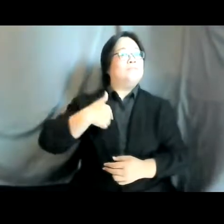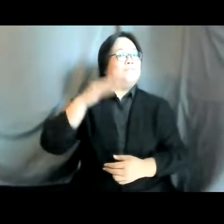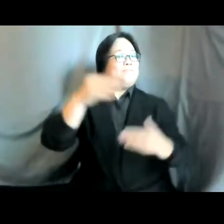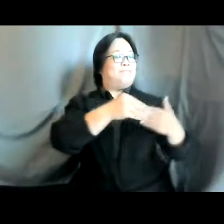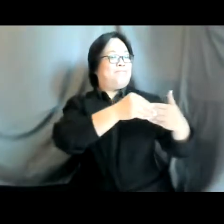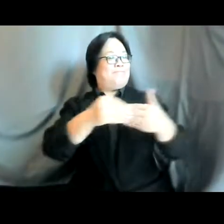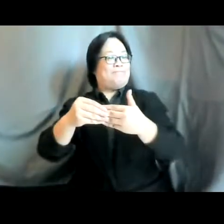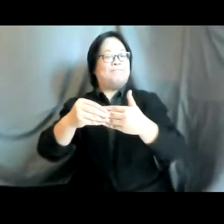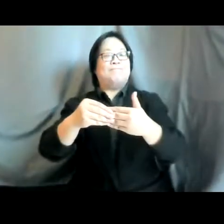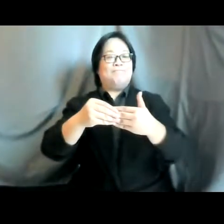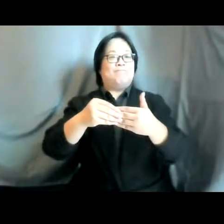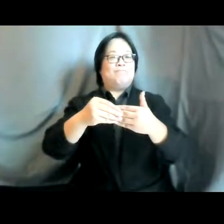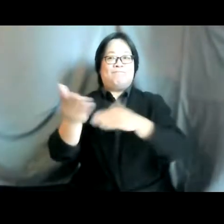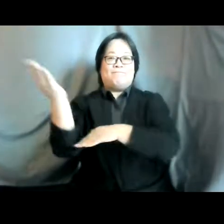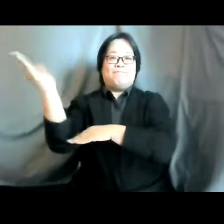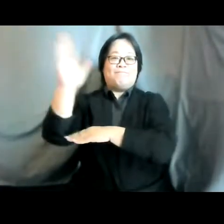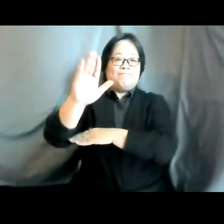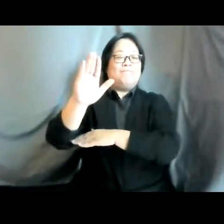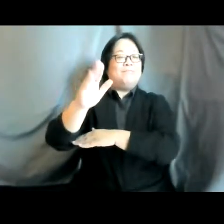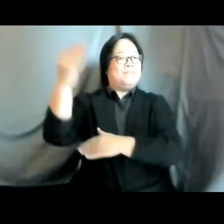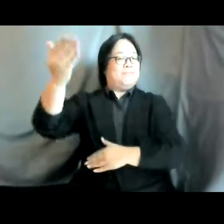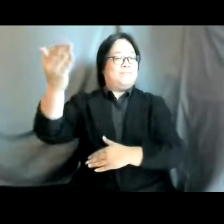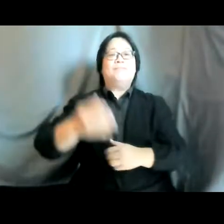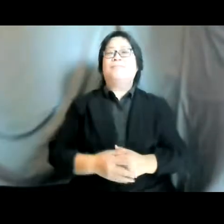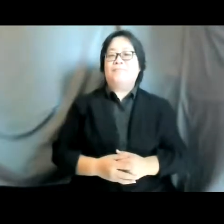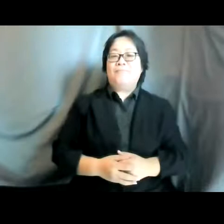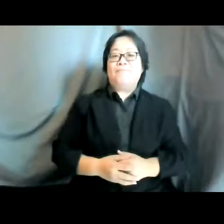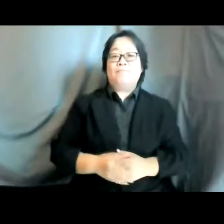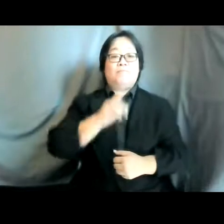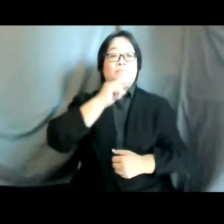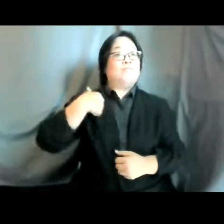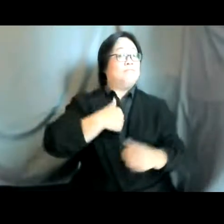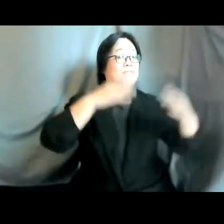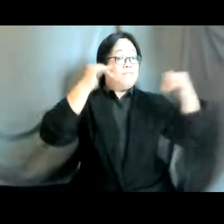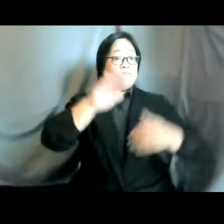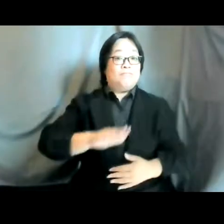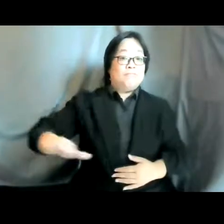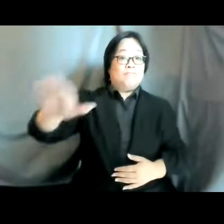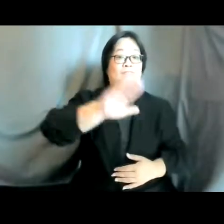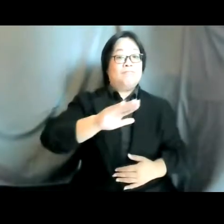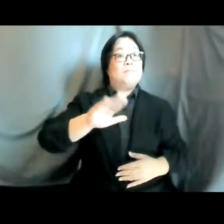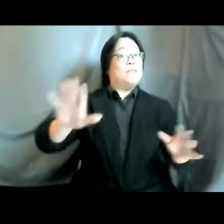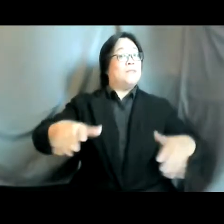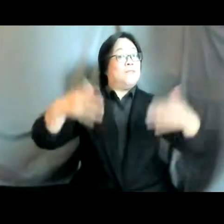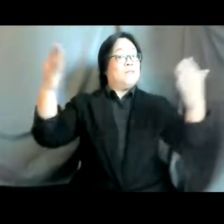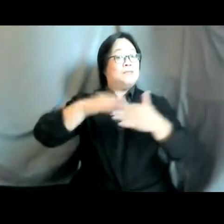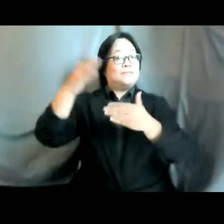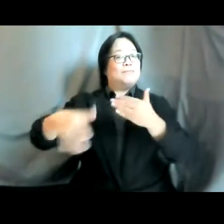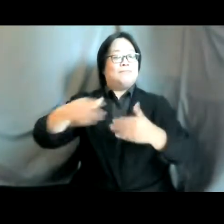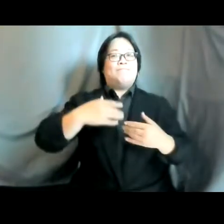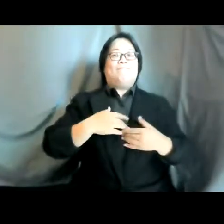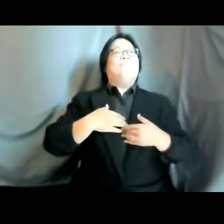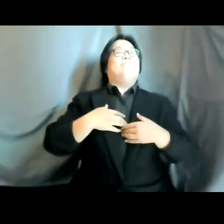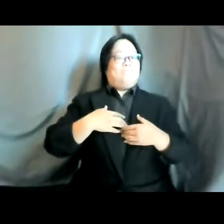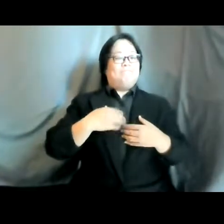today's highly anticipated session we truly hope that you will all leave this dialogue inspired and energized to